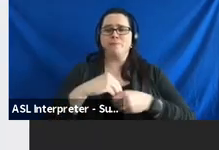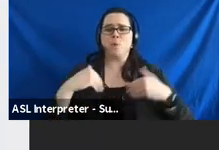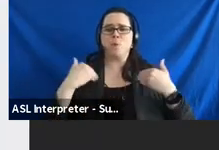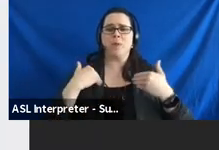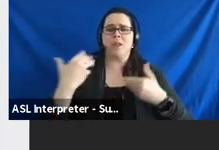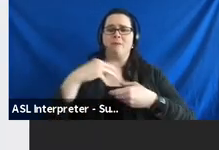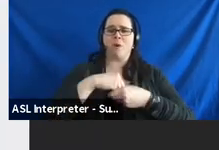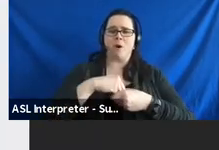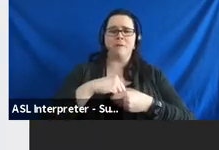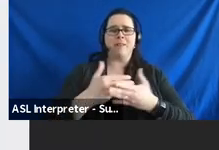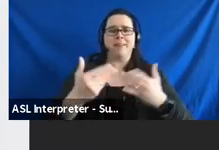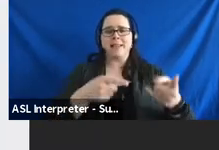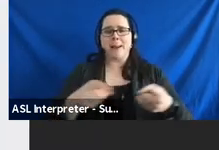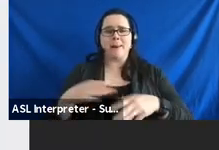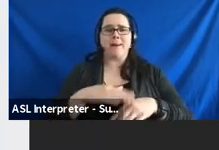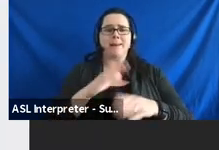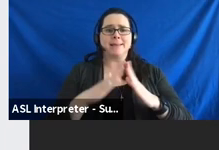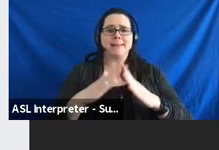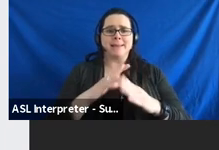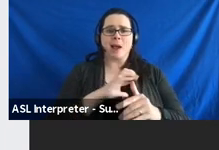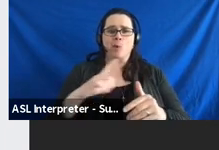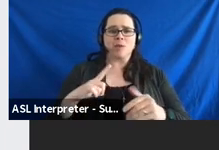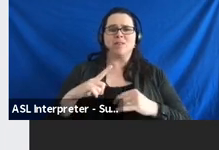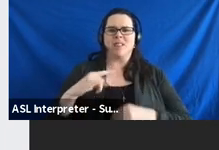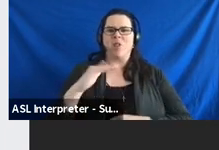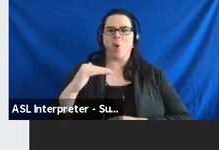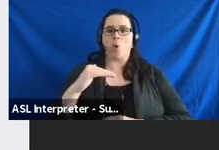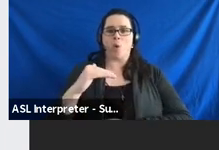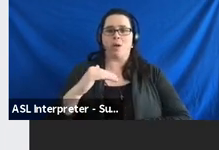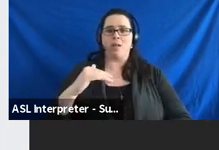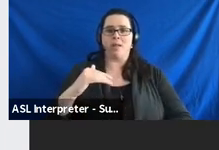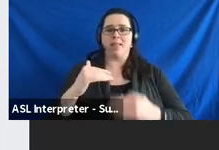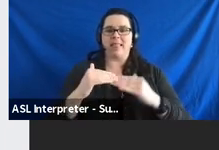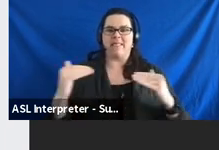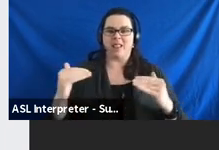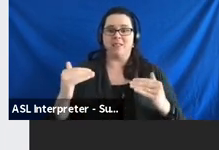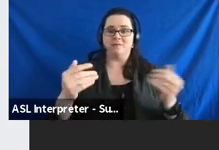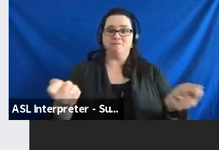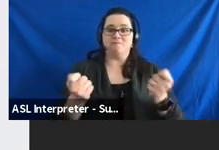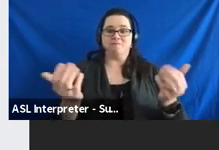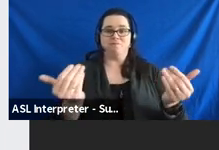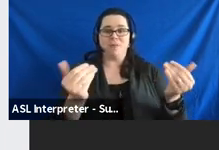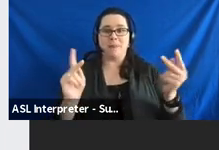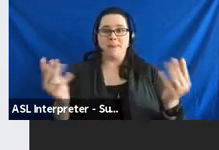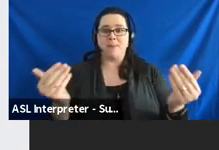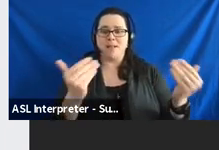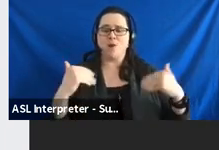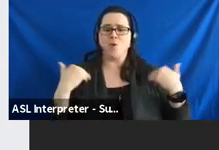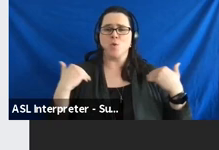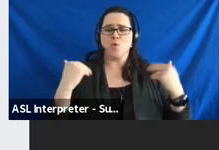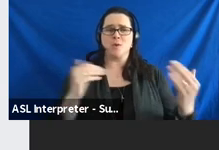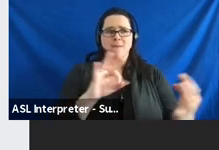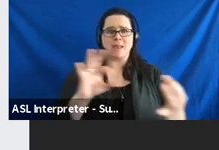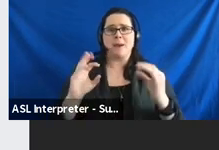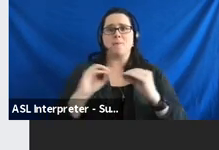happened, you know, on city councils and that local level to get folks and, you know, get that youth input